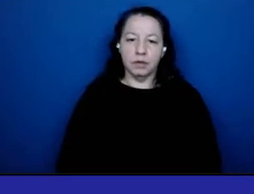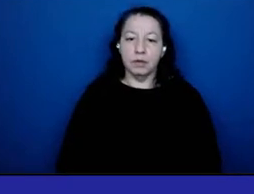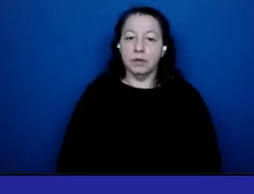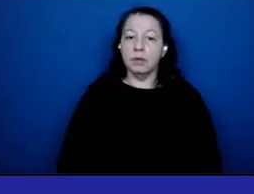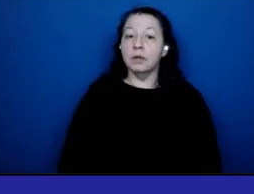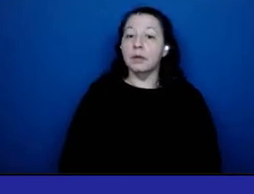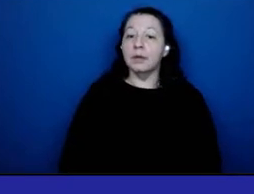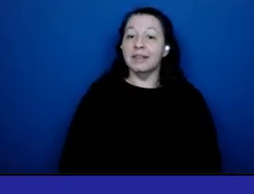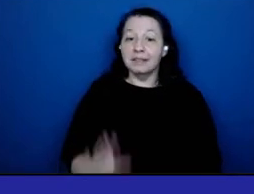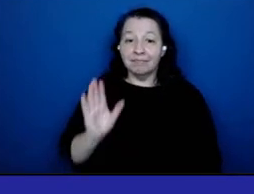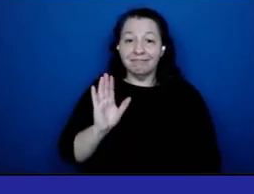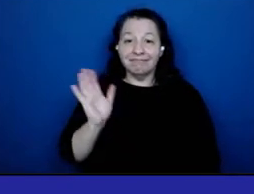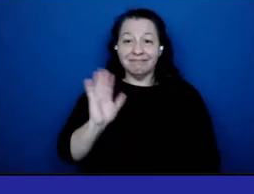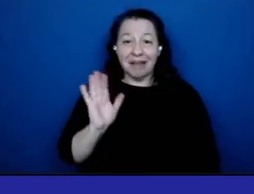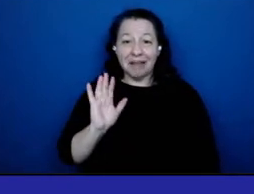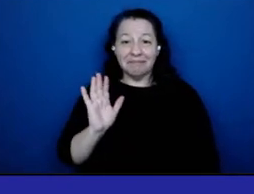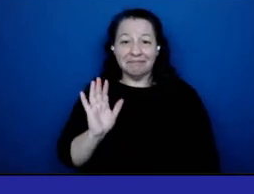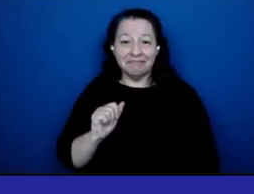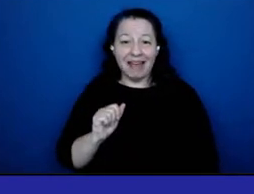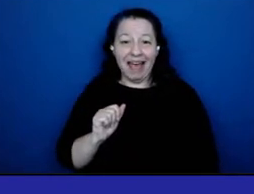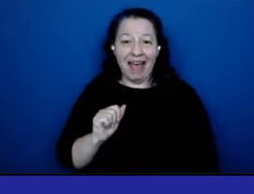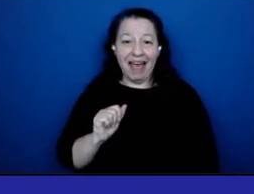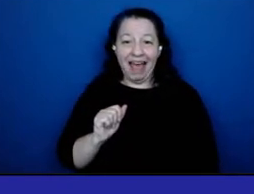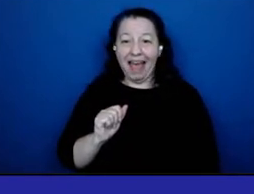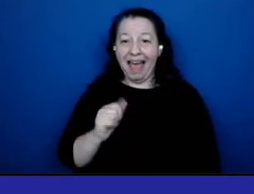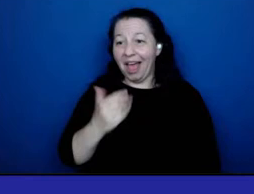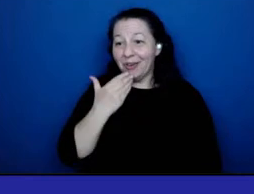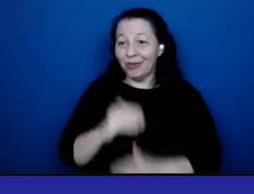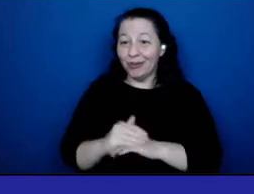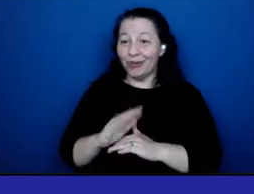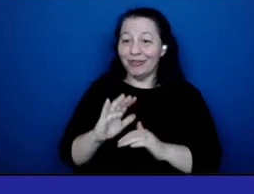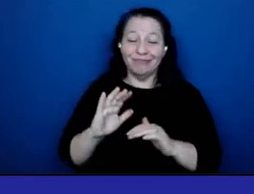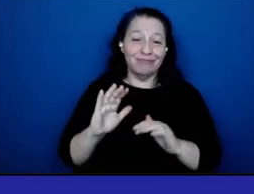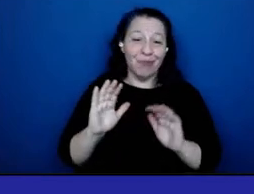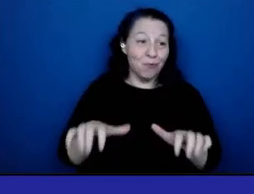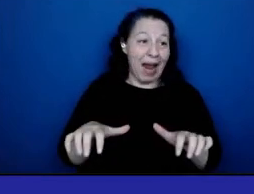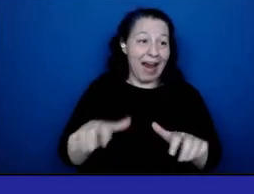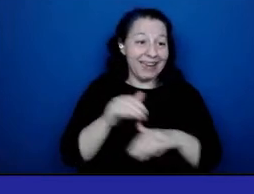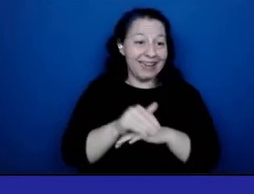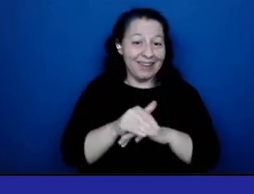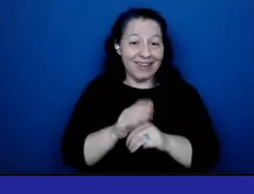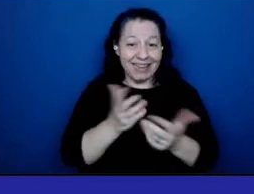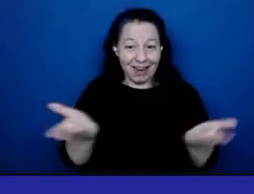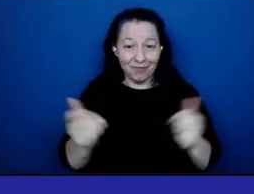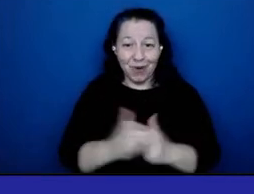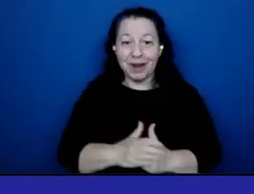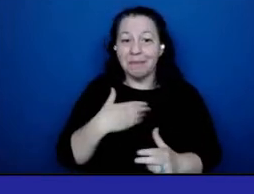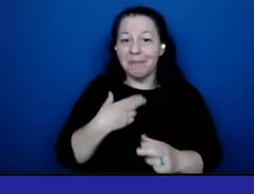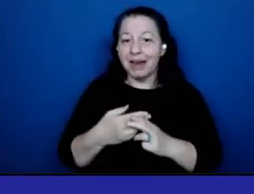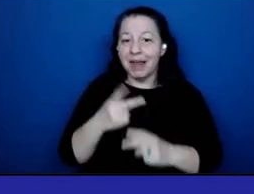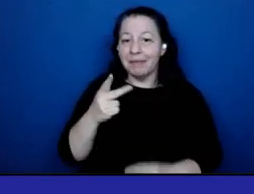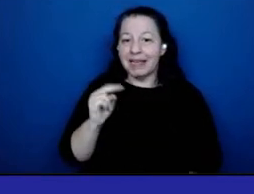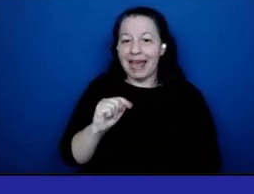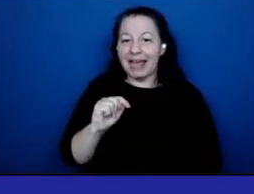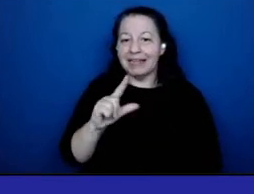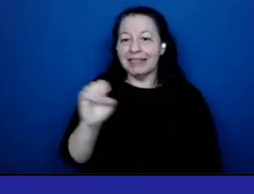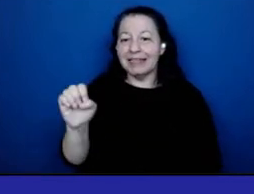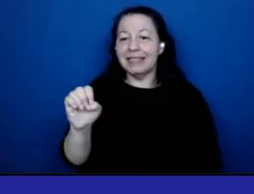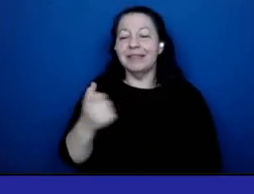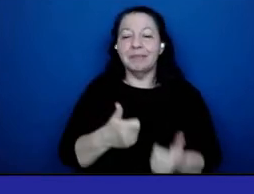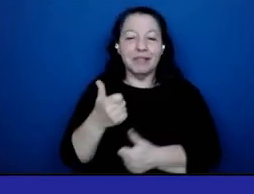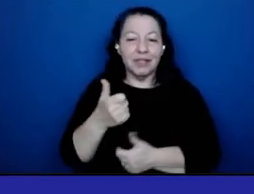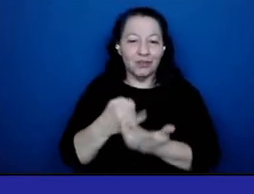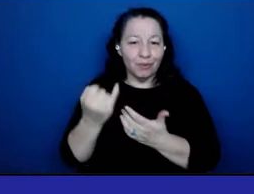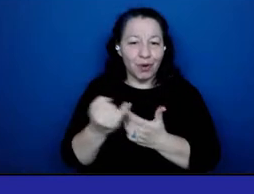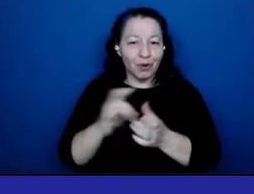Hi, good. Rainy evening, everyone. My name is Kent Lee. I work as a Senior Project Coordinator